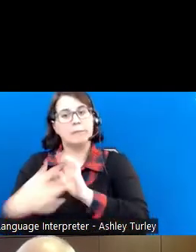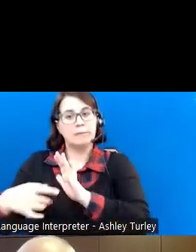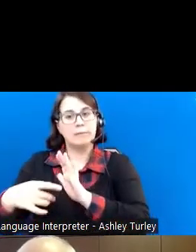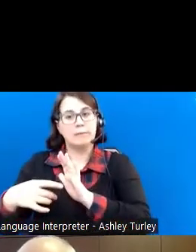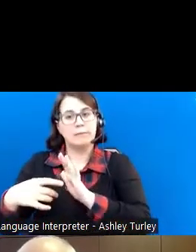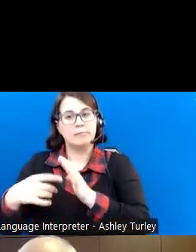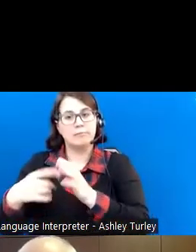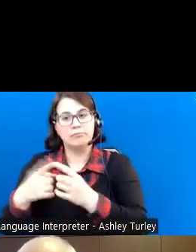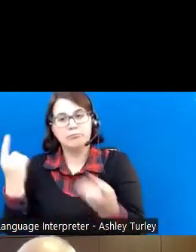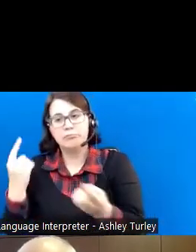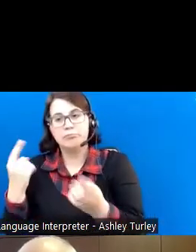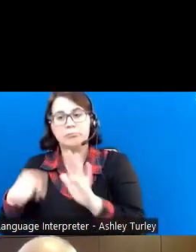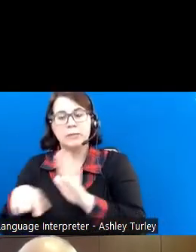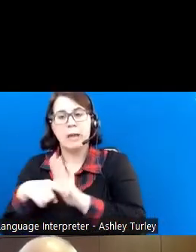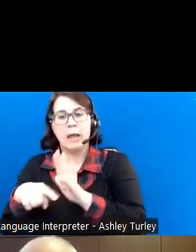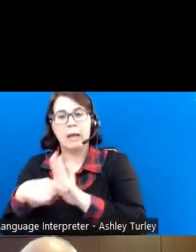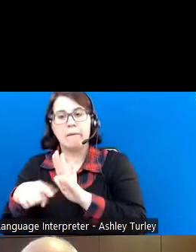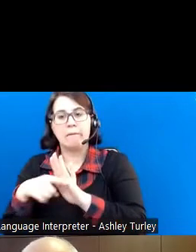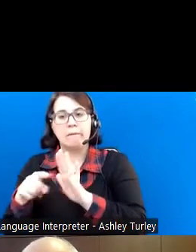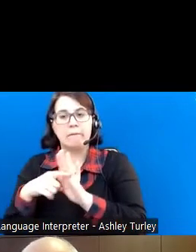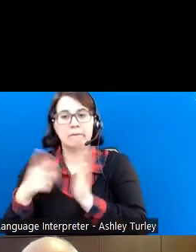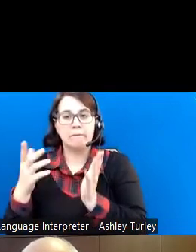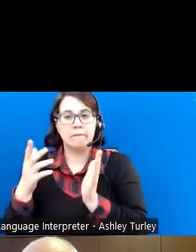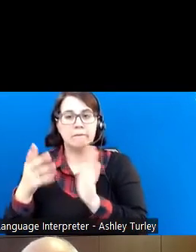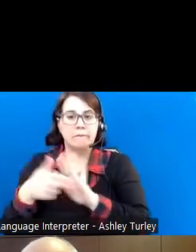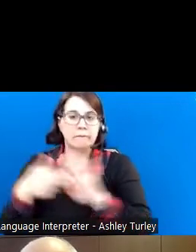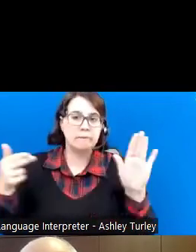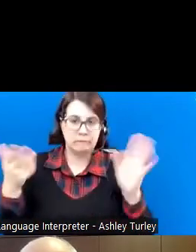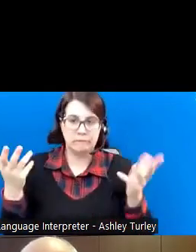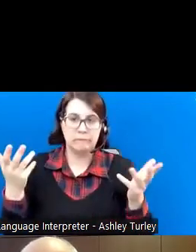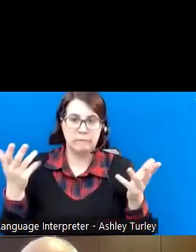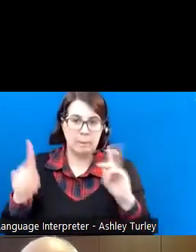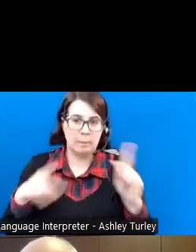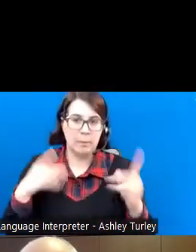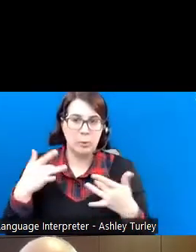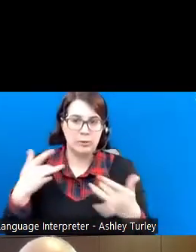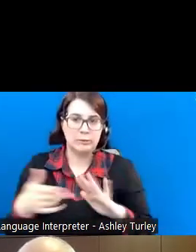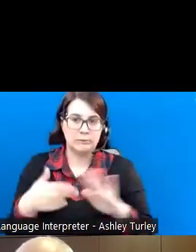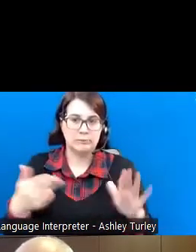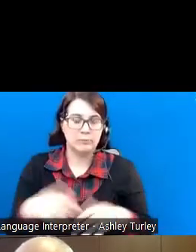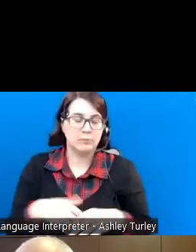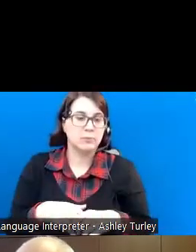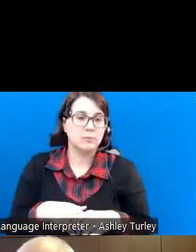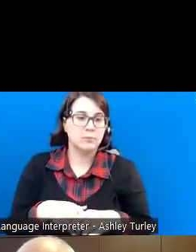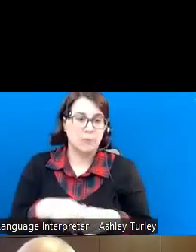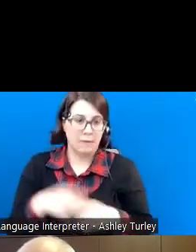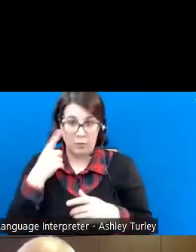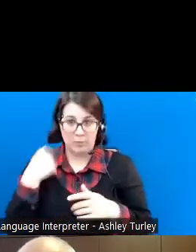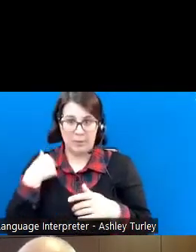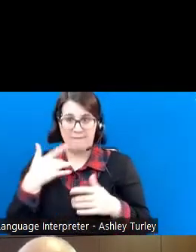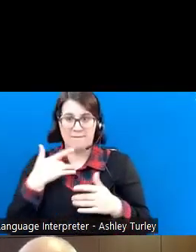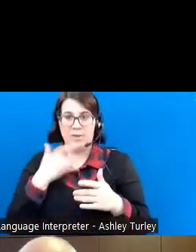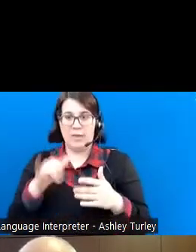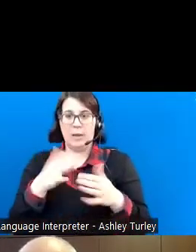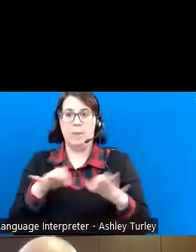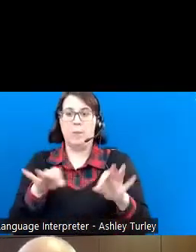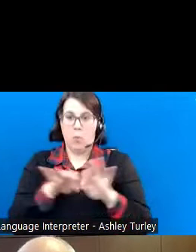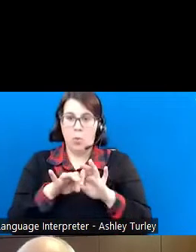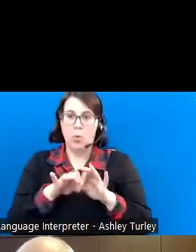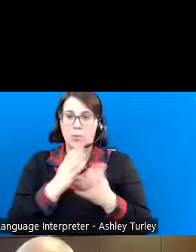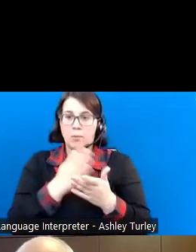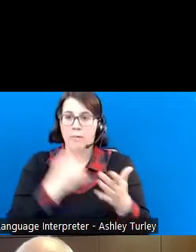and roles that people get cast into. So that's to me a very important aspect of employment,